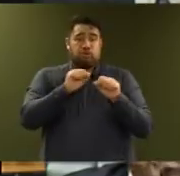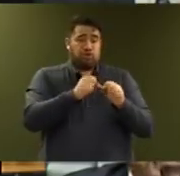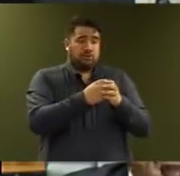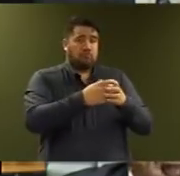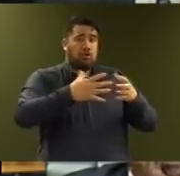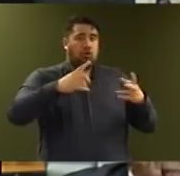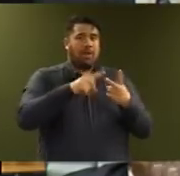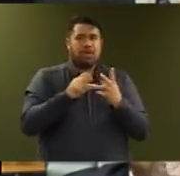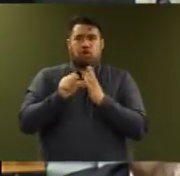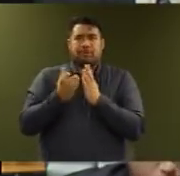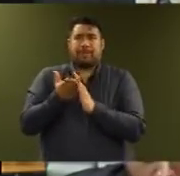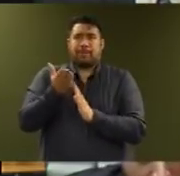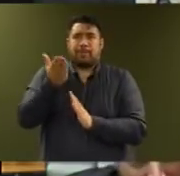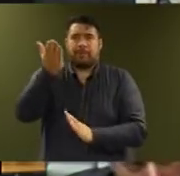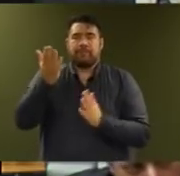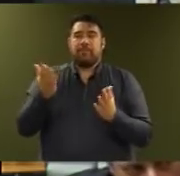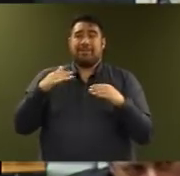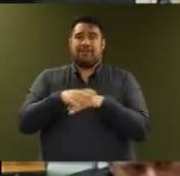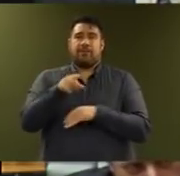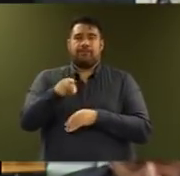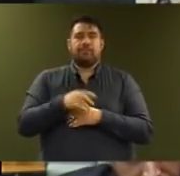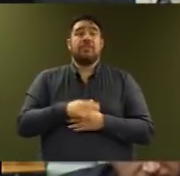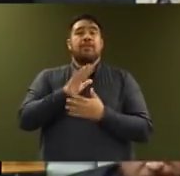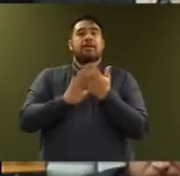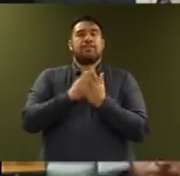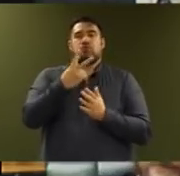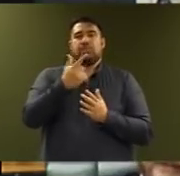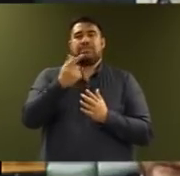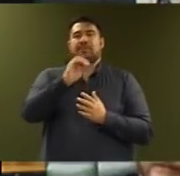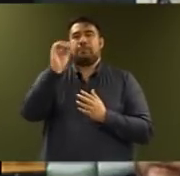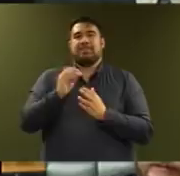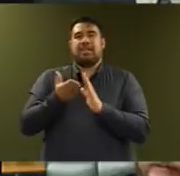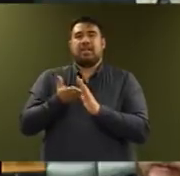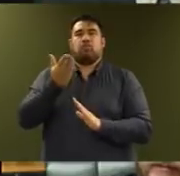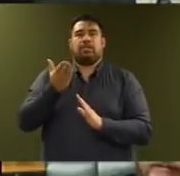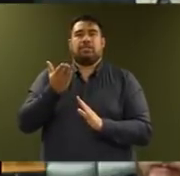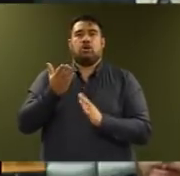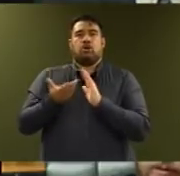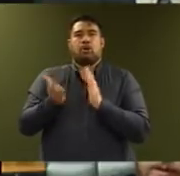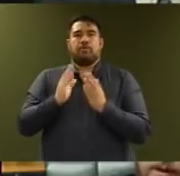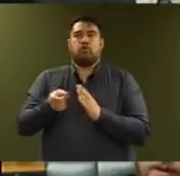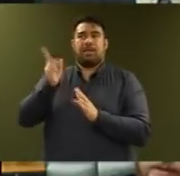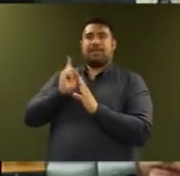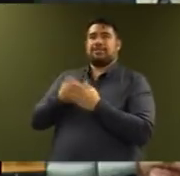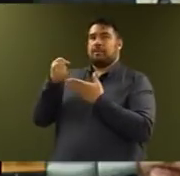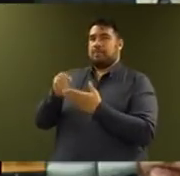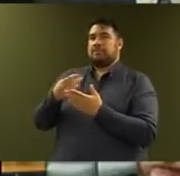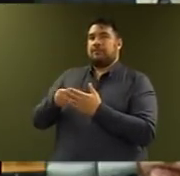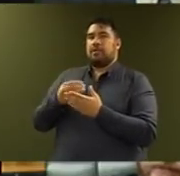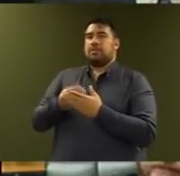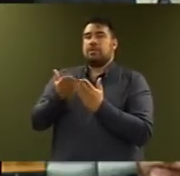meet rising costs. This funding amounts to a 27 per cent increase from the equivalent funding provided in last year's budget.